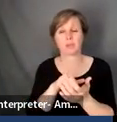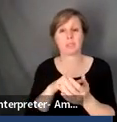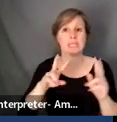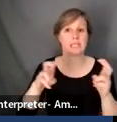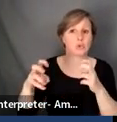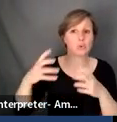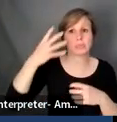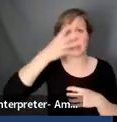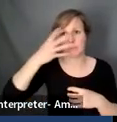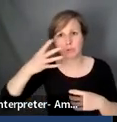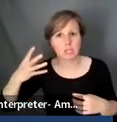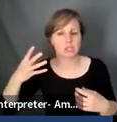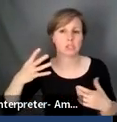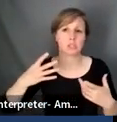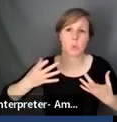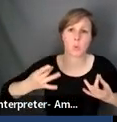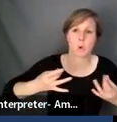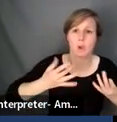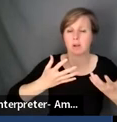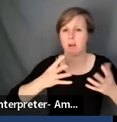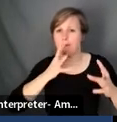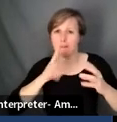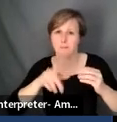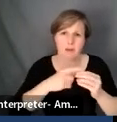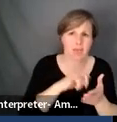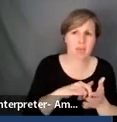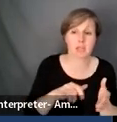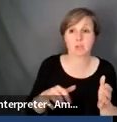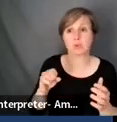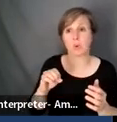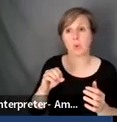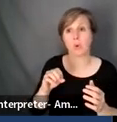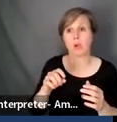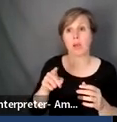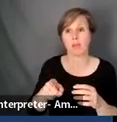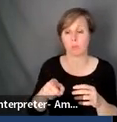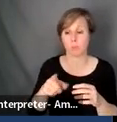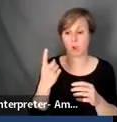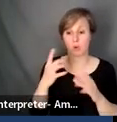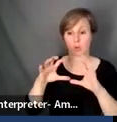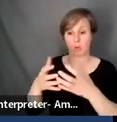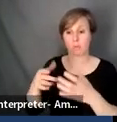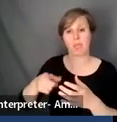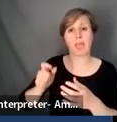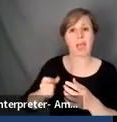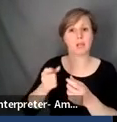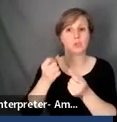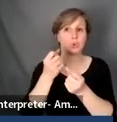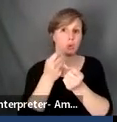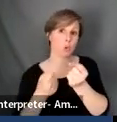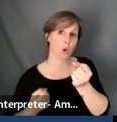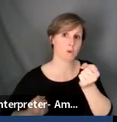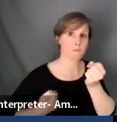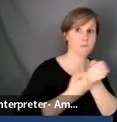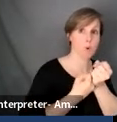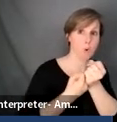was, there were really lots of conversation. And I put students in group where they had to come up with argument for immigration